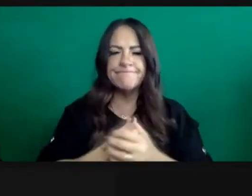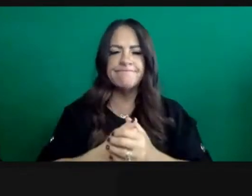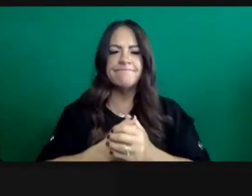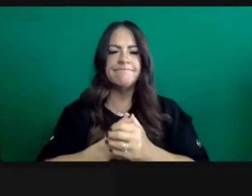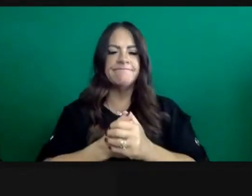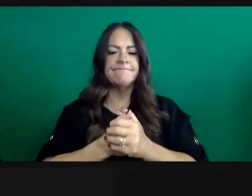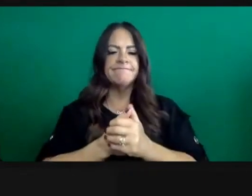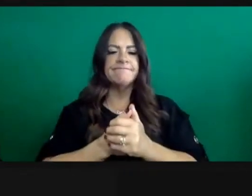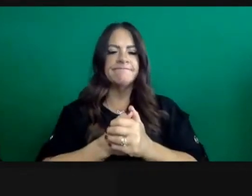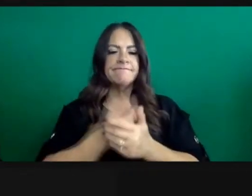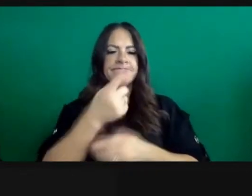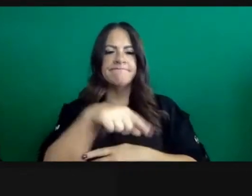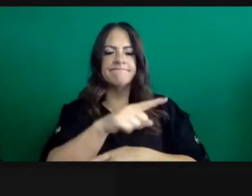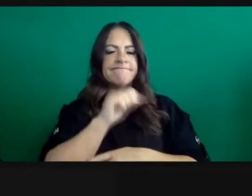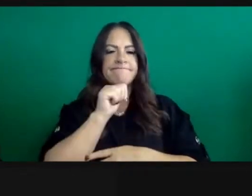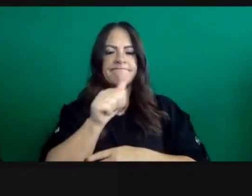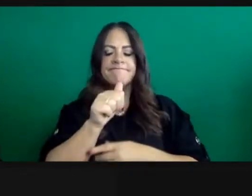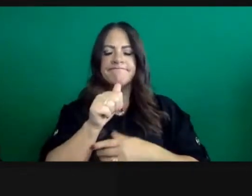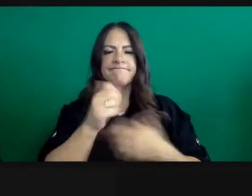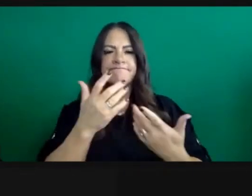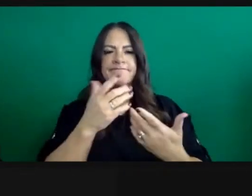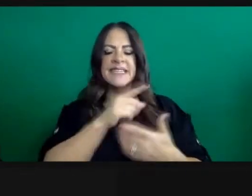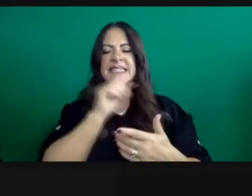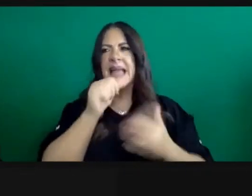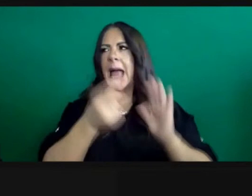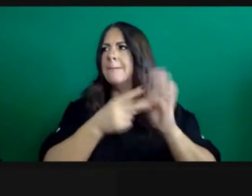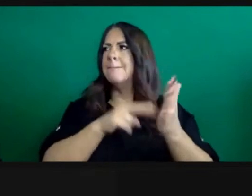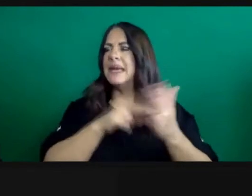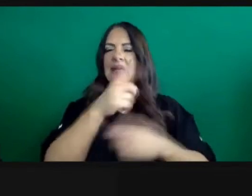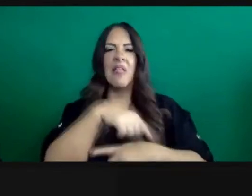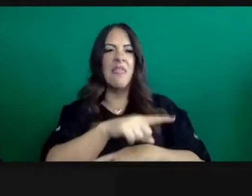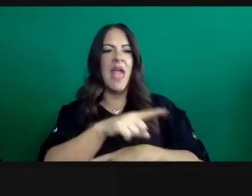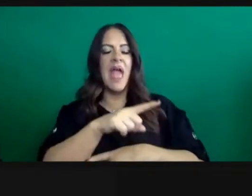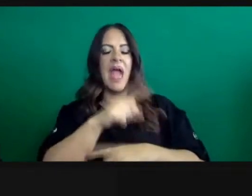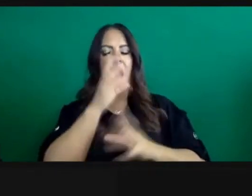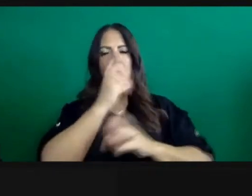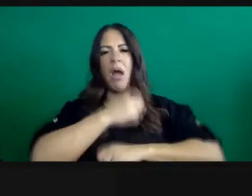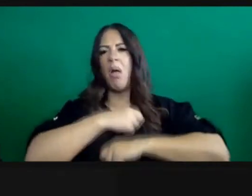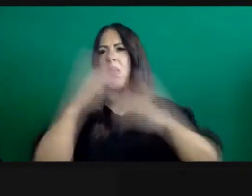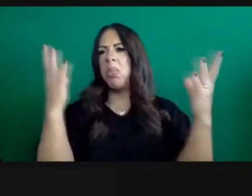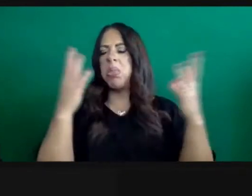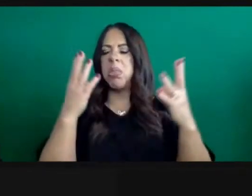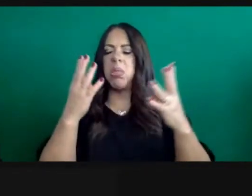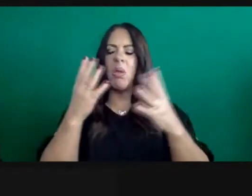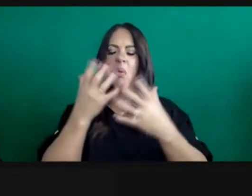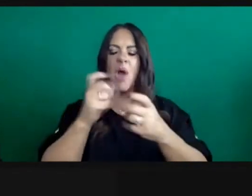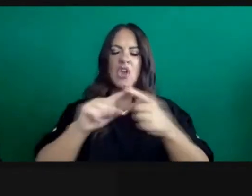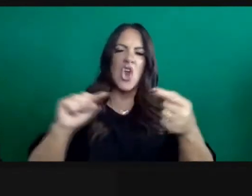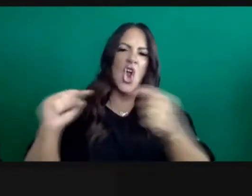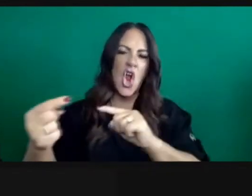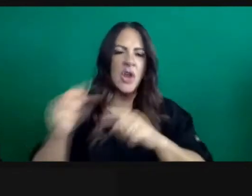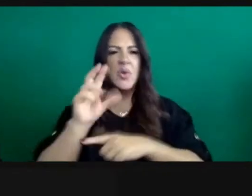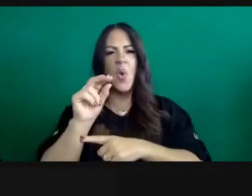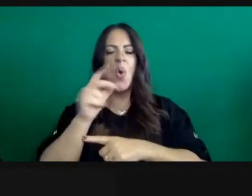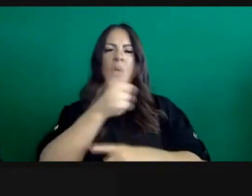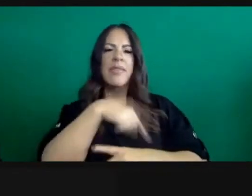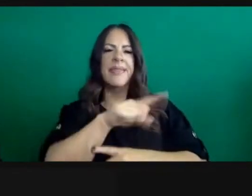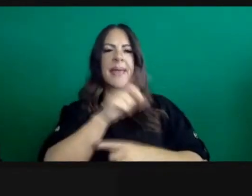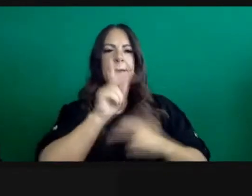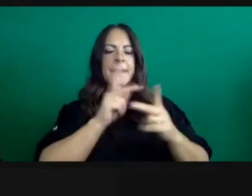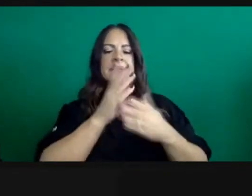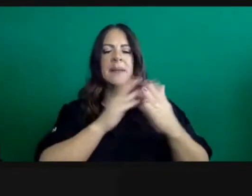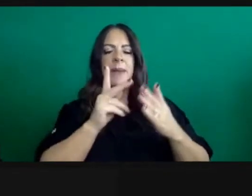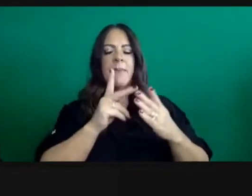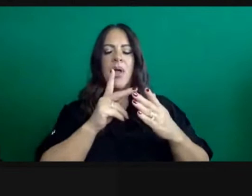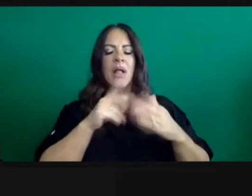a malicious way or in a harmful way. It's just fatigue and tired. And so how do we